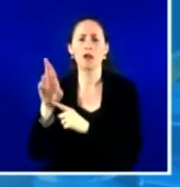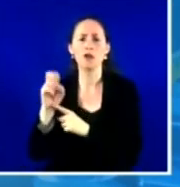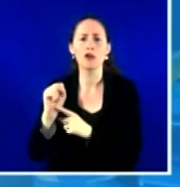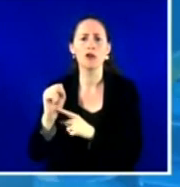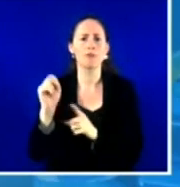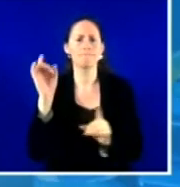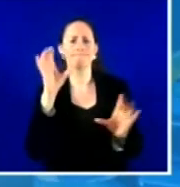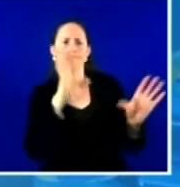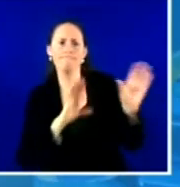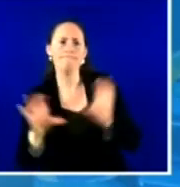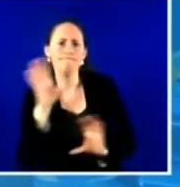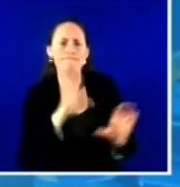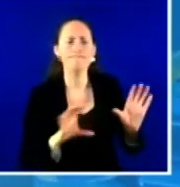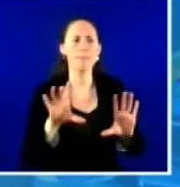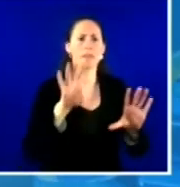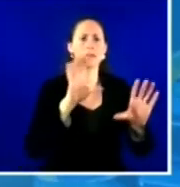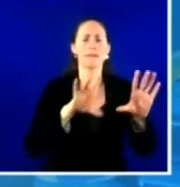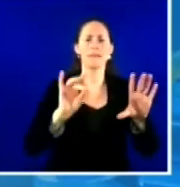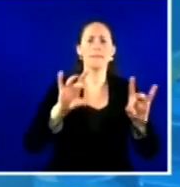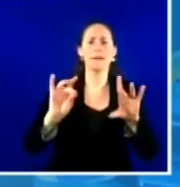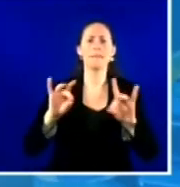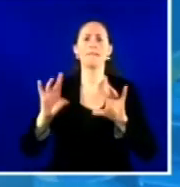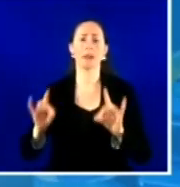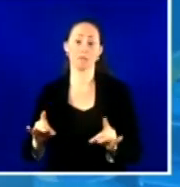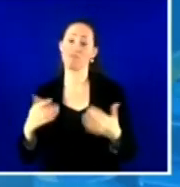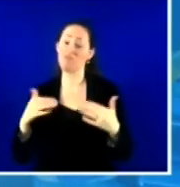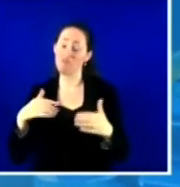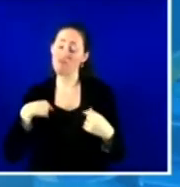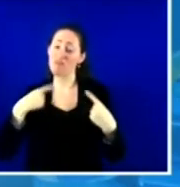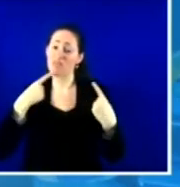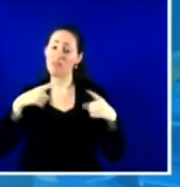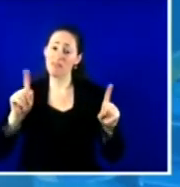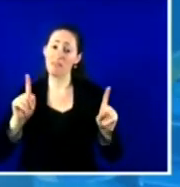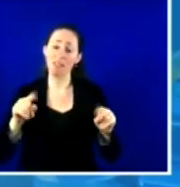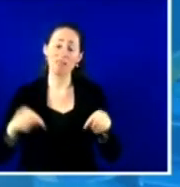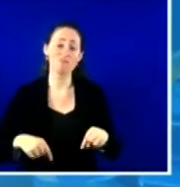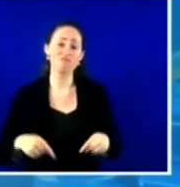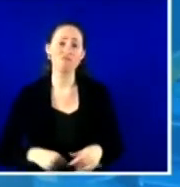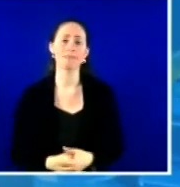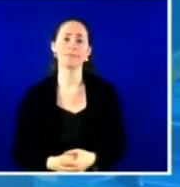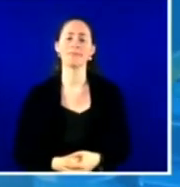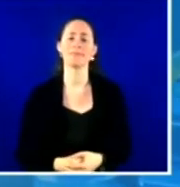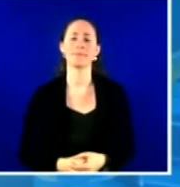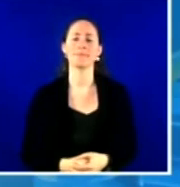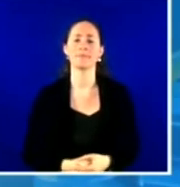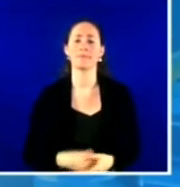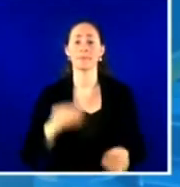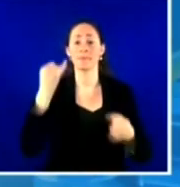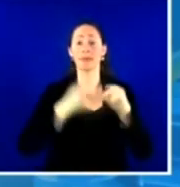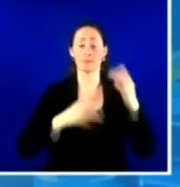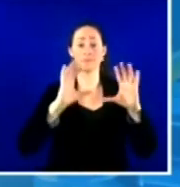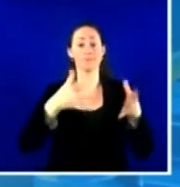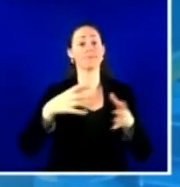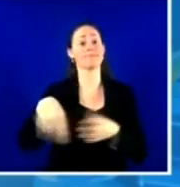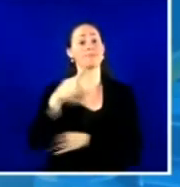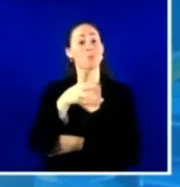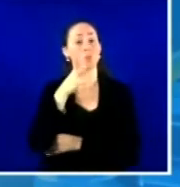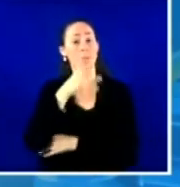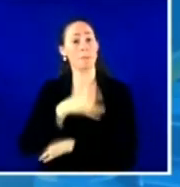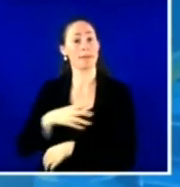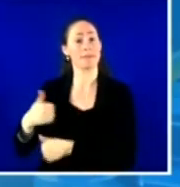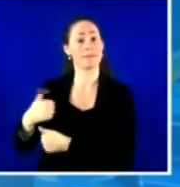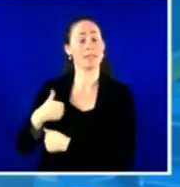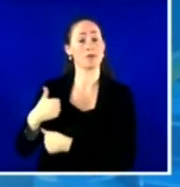been tremendously successful as well. And then the last group is our women veterans. And this is one of our largest,